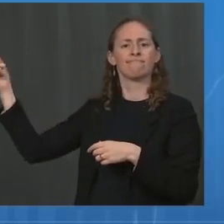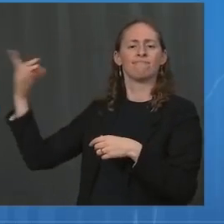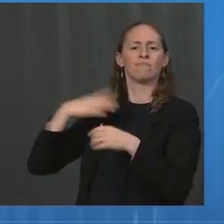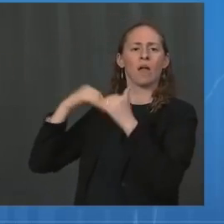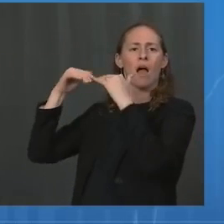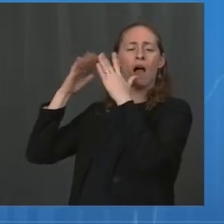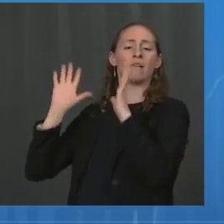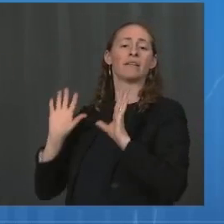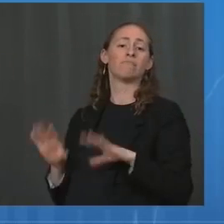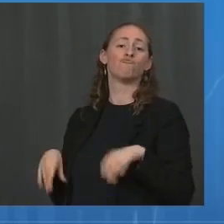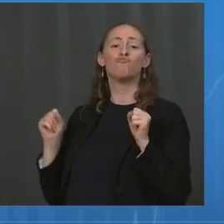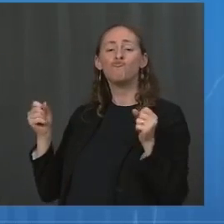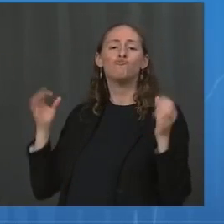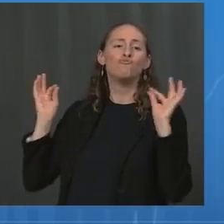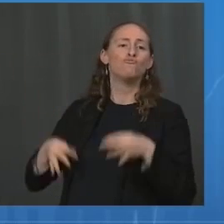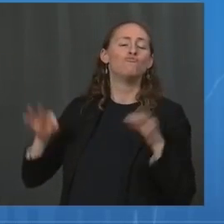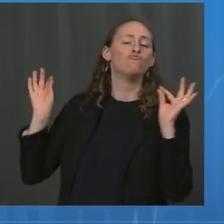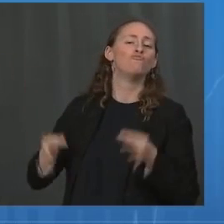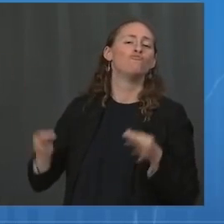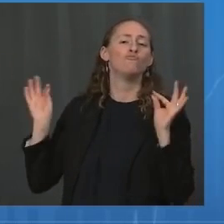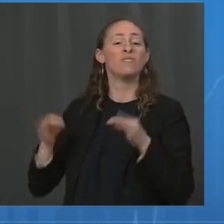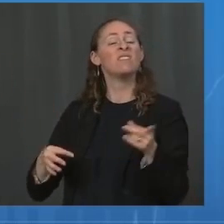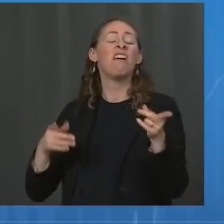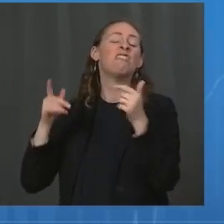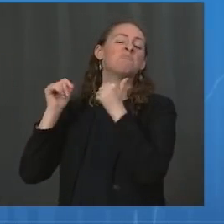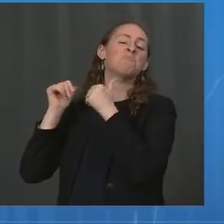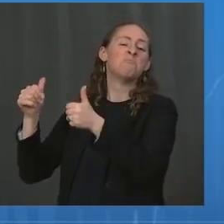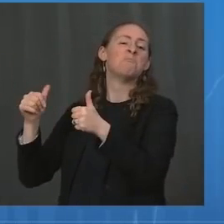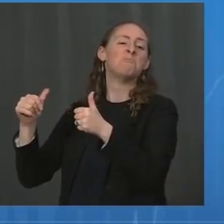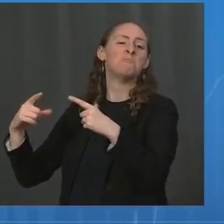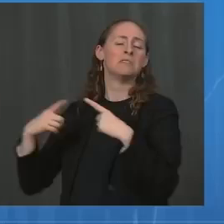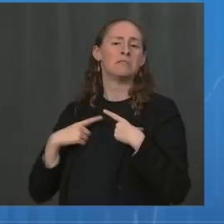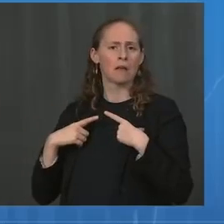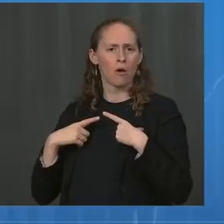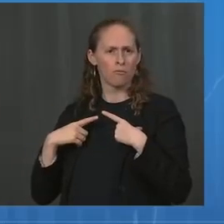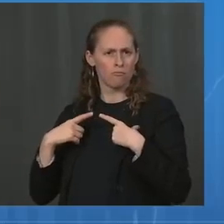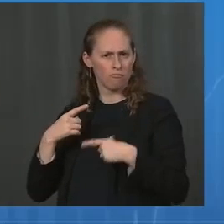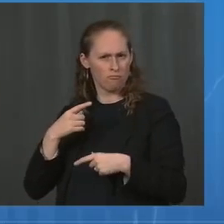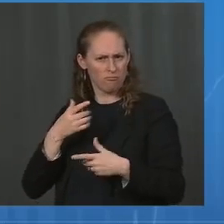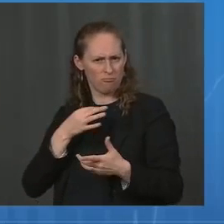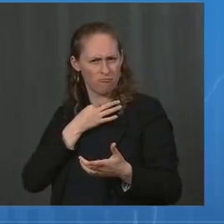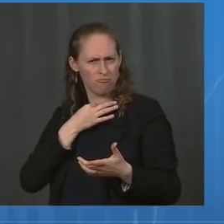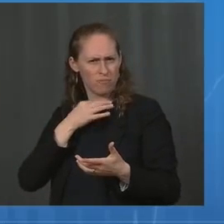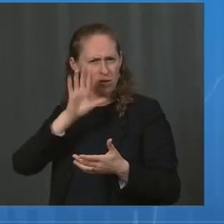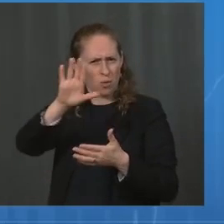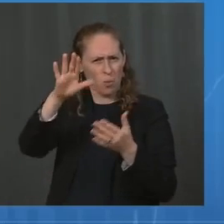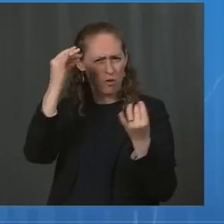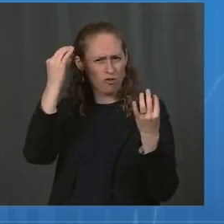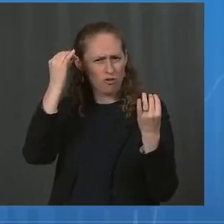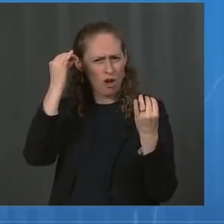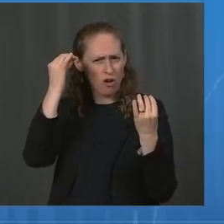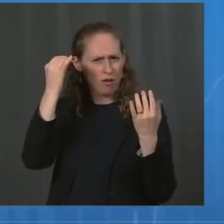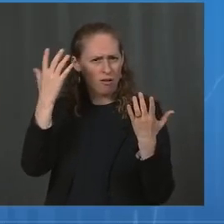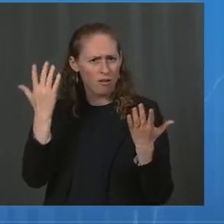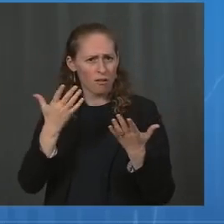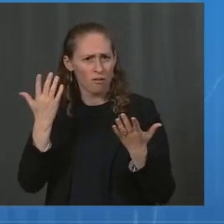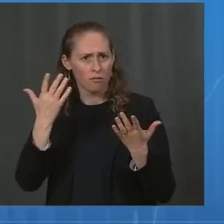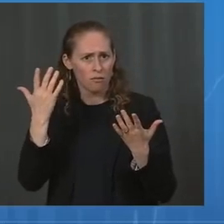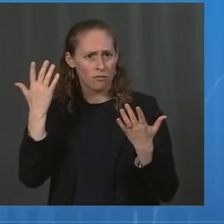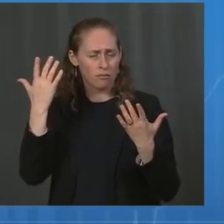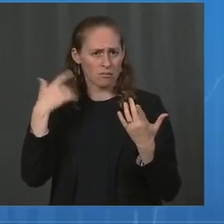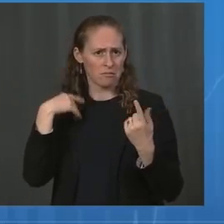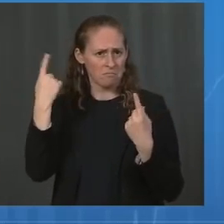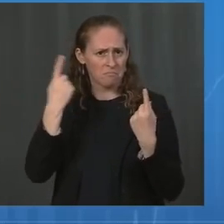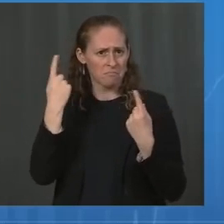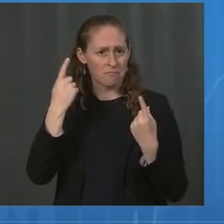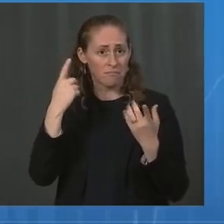Jeff, but if you could tell us, are you concerned in general about these resignations affecting trust in the FDA in the vaccine process